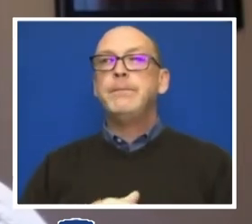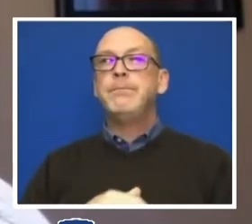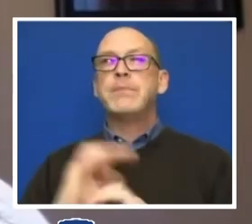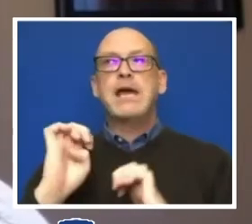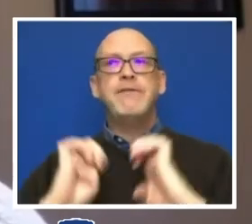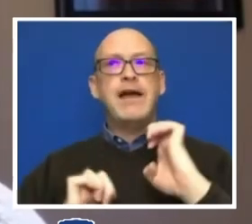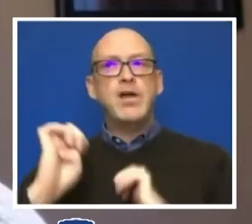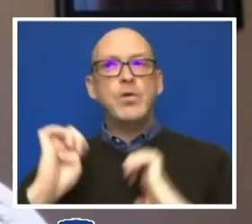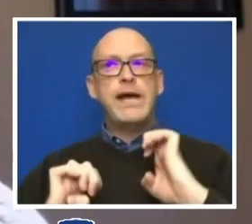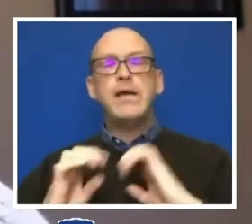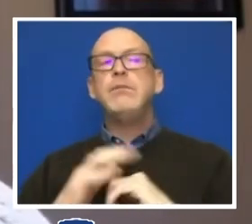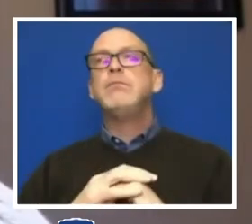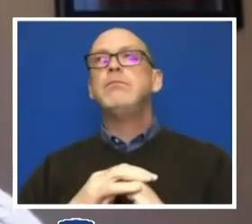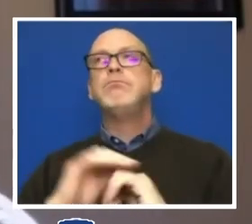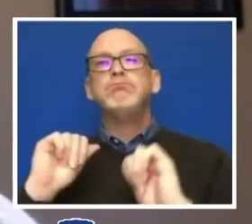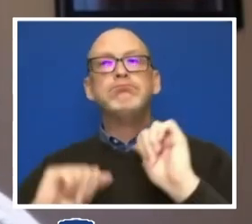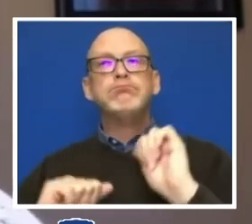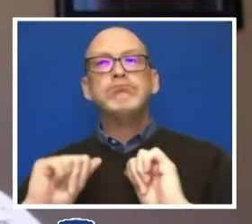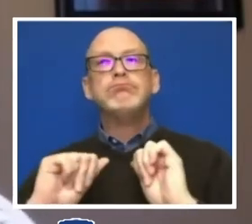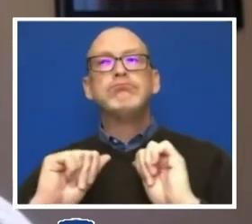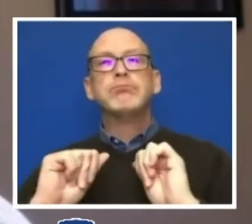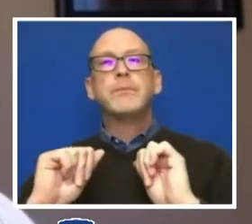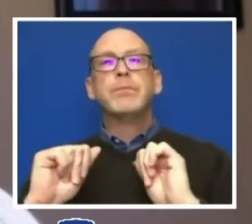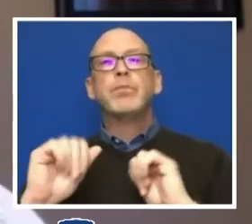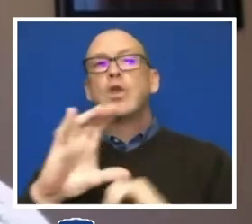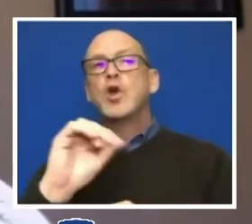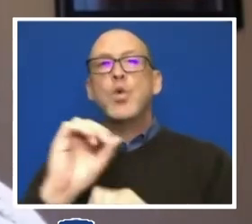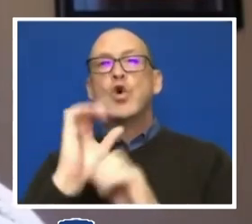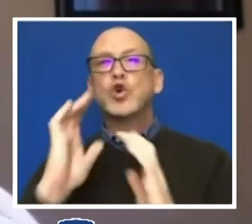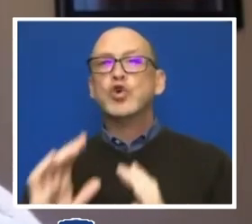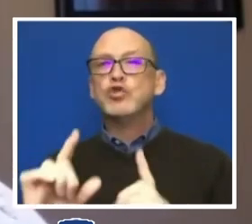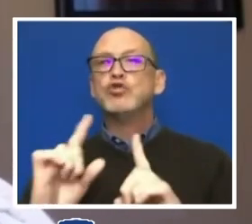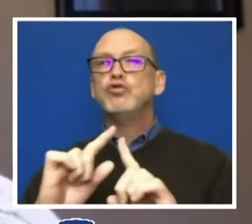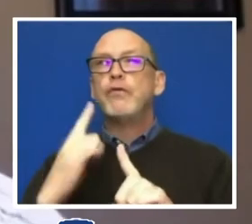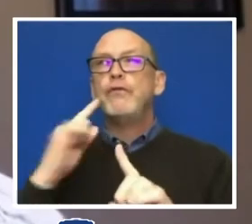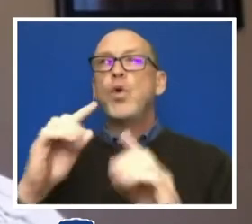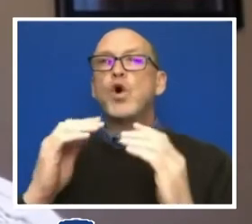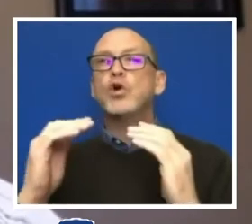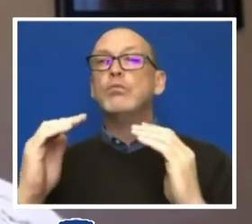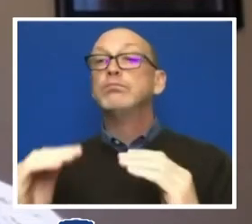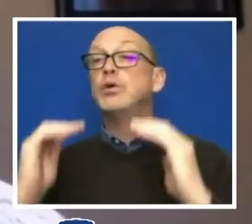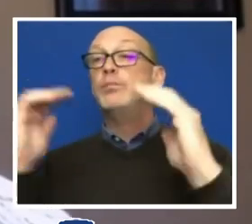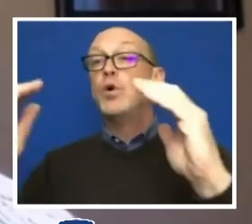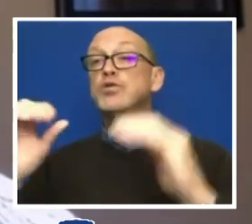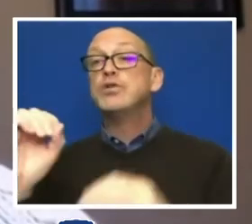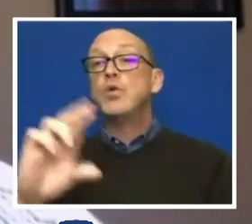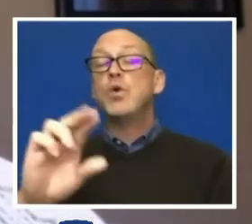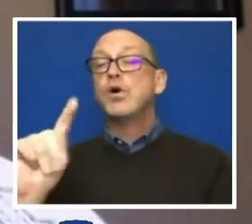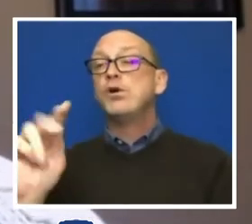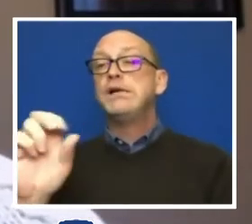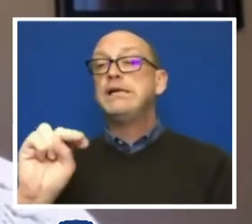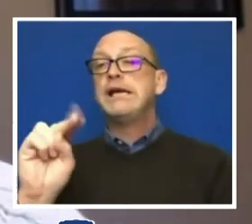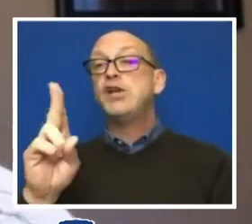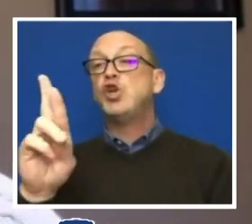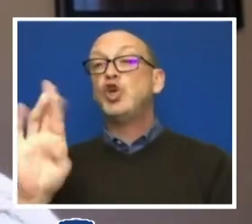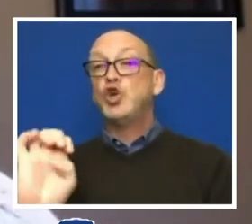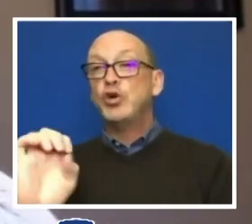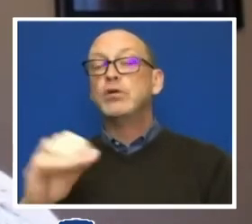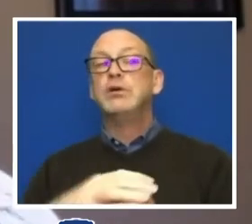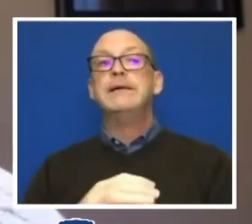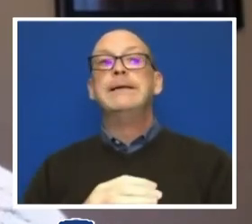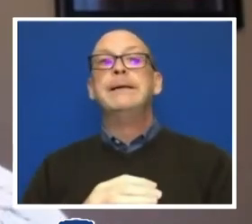colleagues for promotion and tenure, whether we're talking about tenure line or teaching faculty,